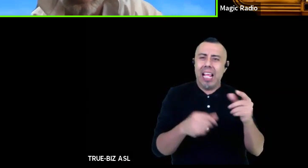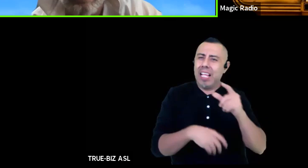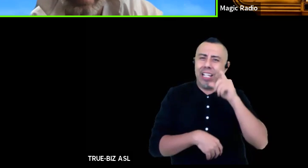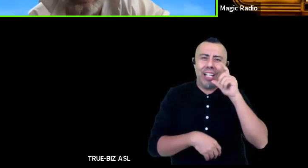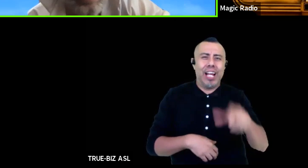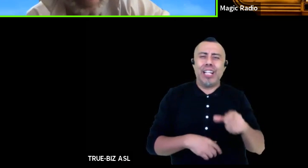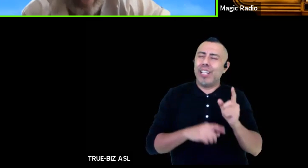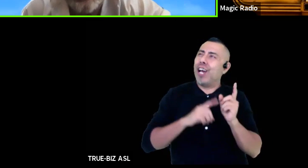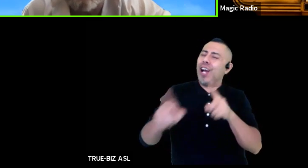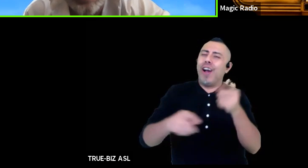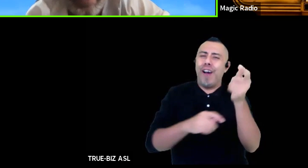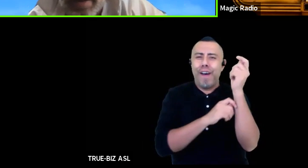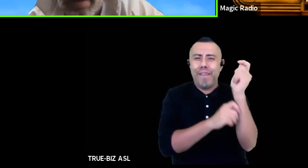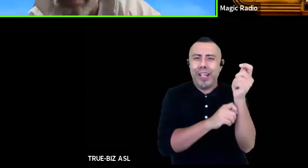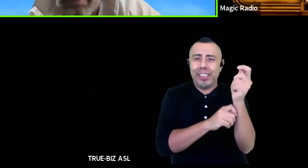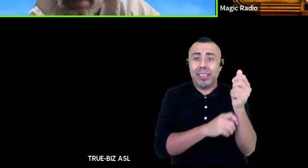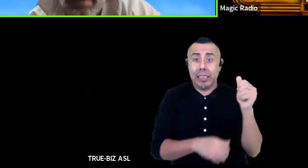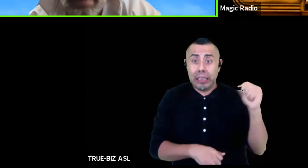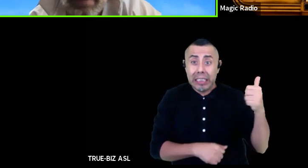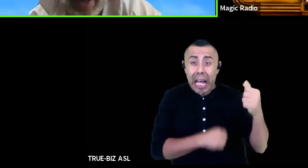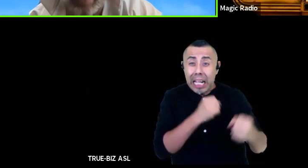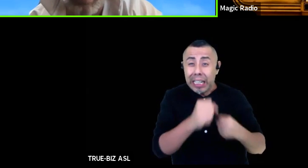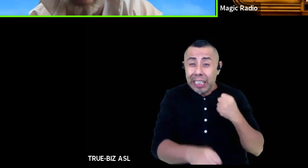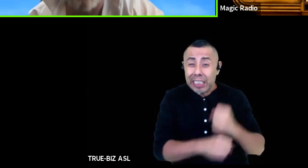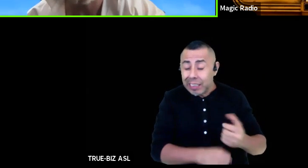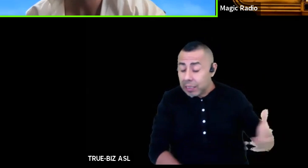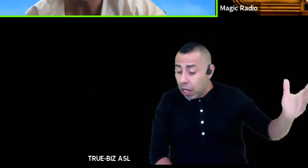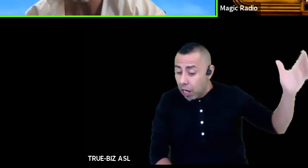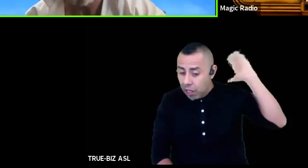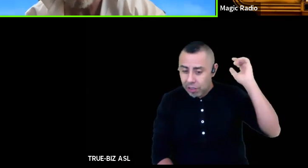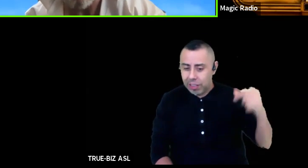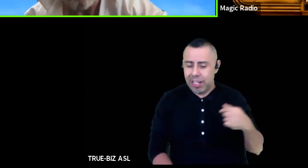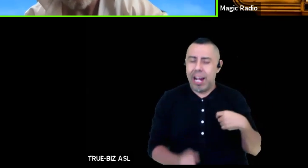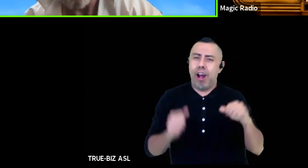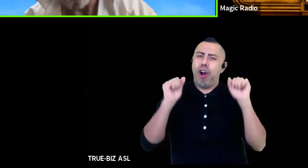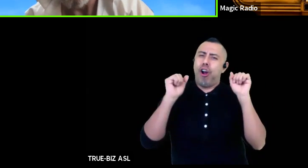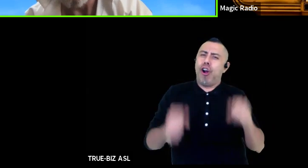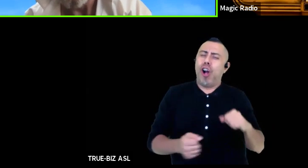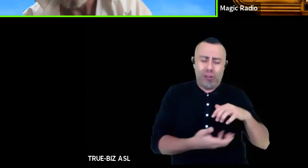i'd be rich and i wouldn't be here